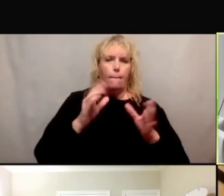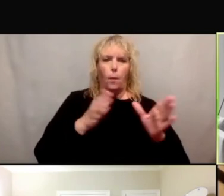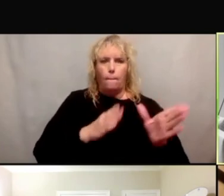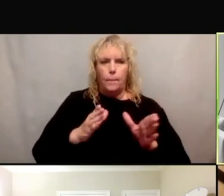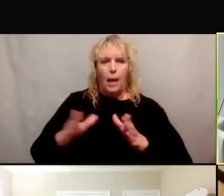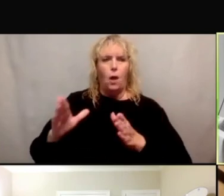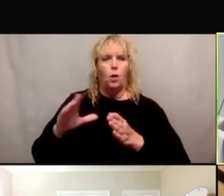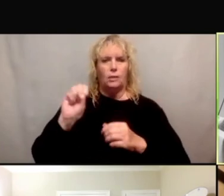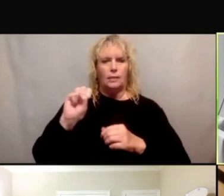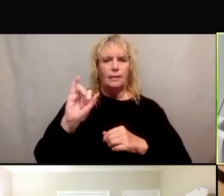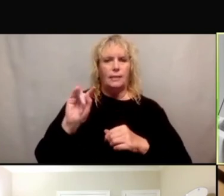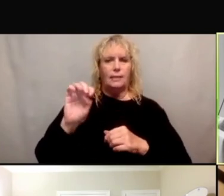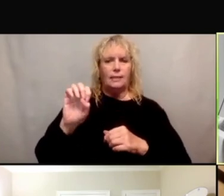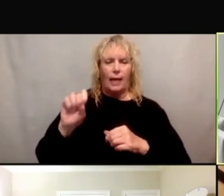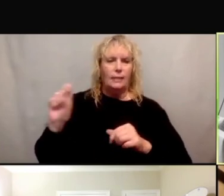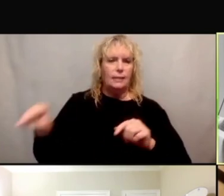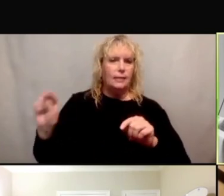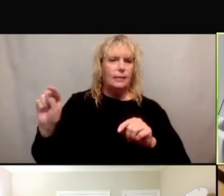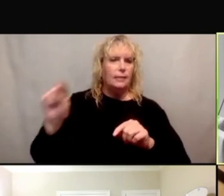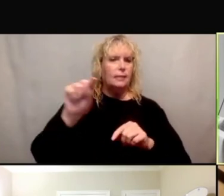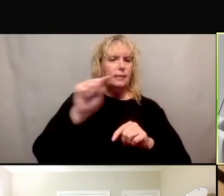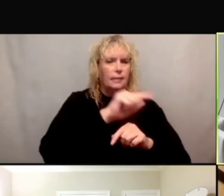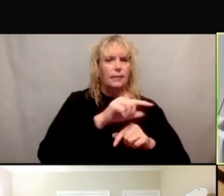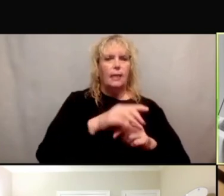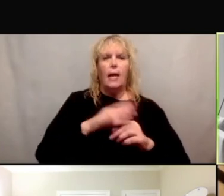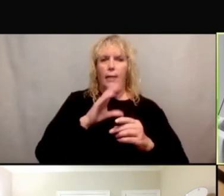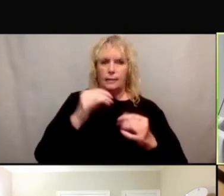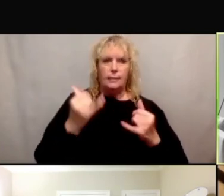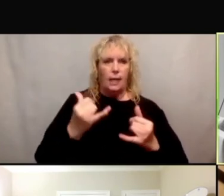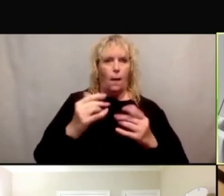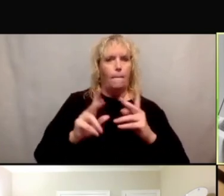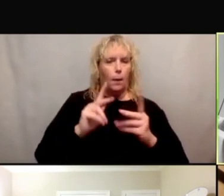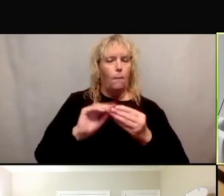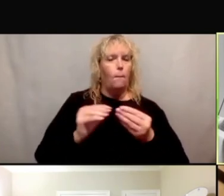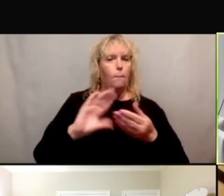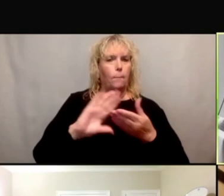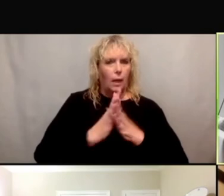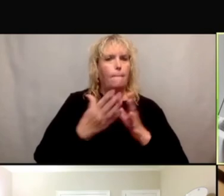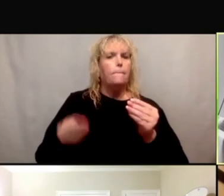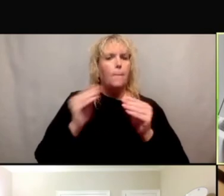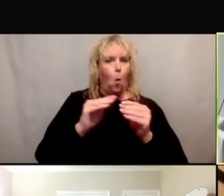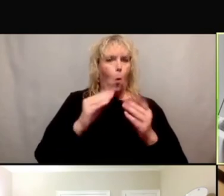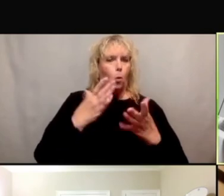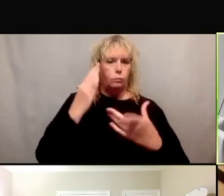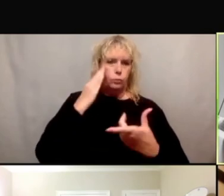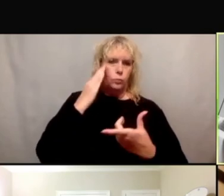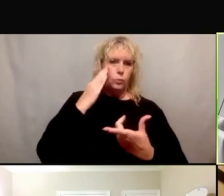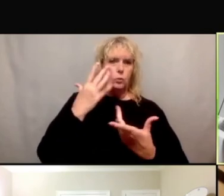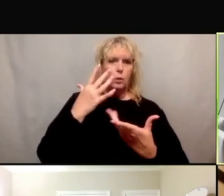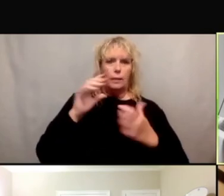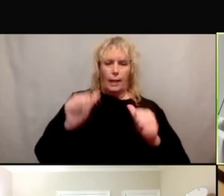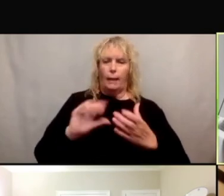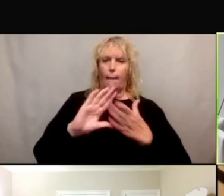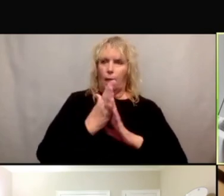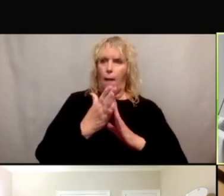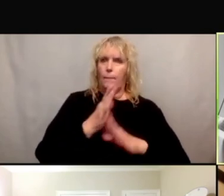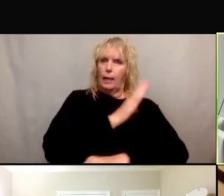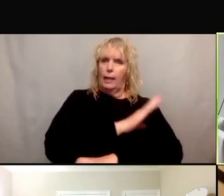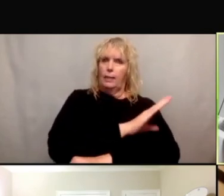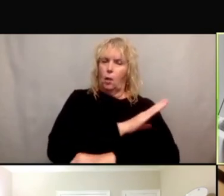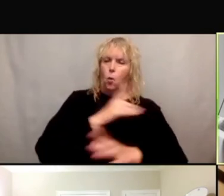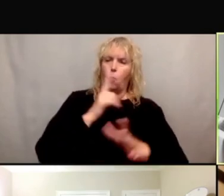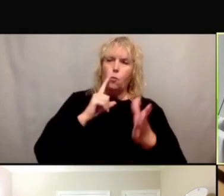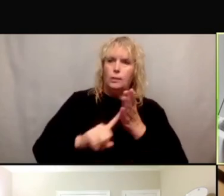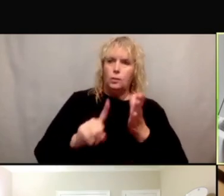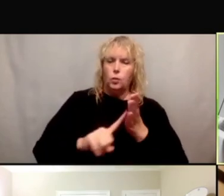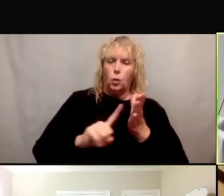And now, as Sylvia has mentioned, you know, more than ever, people are actually aware of clinical research. She's kind of normalized clinical research through, you